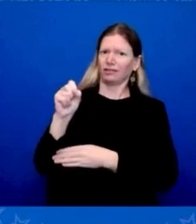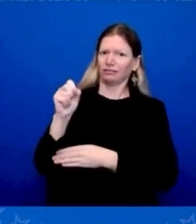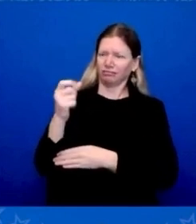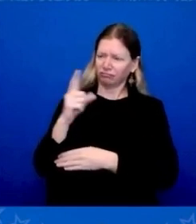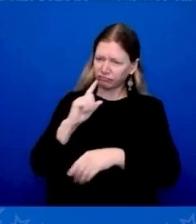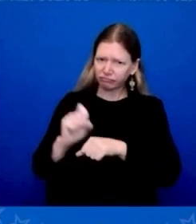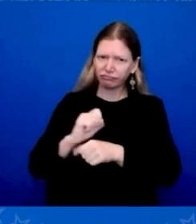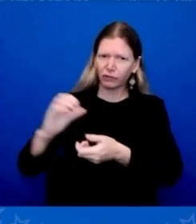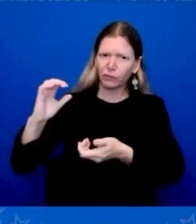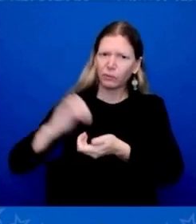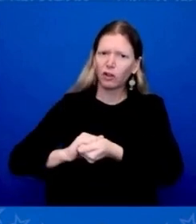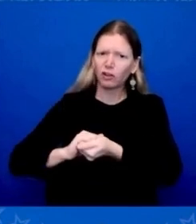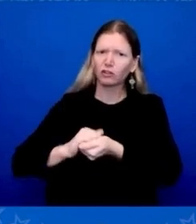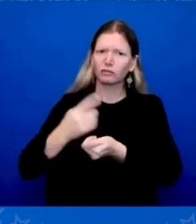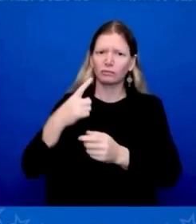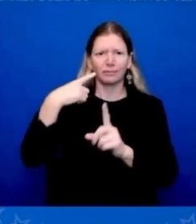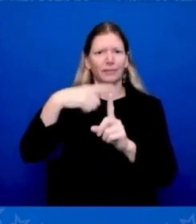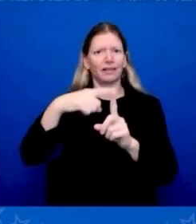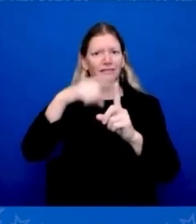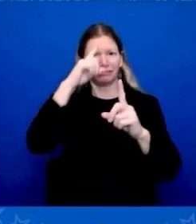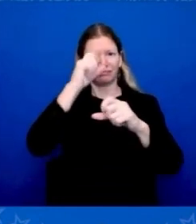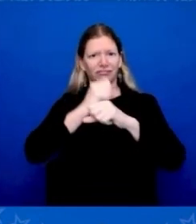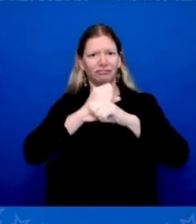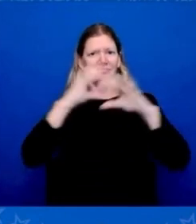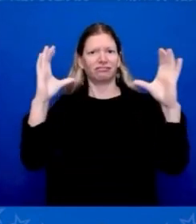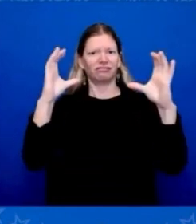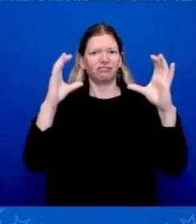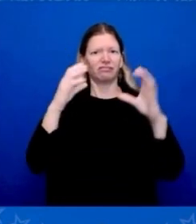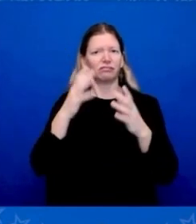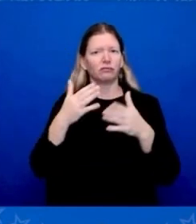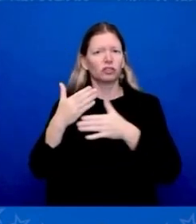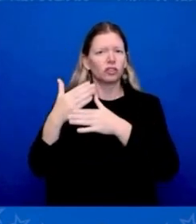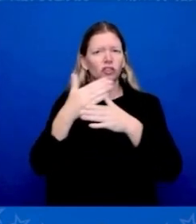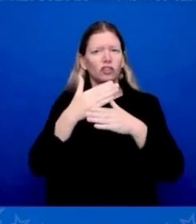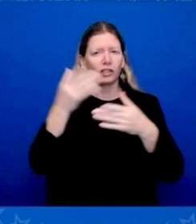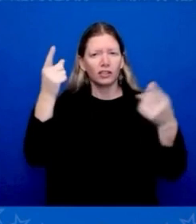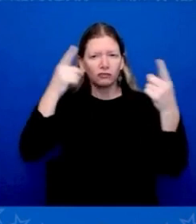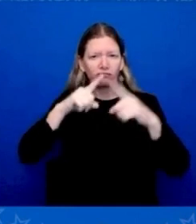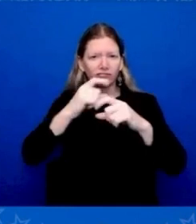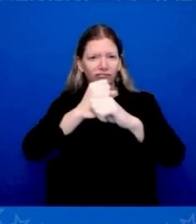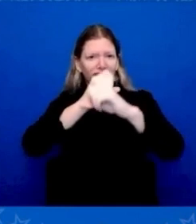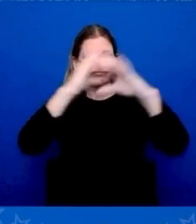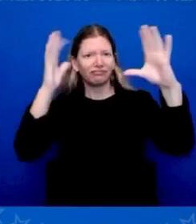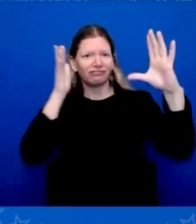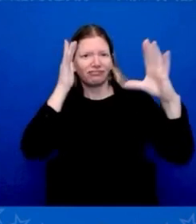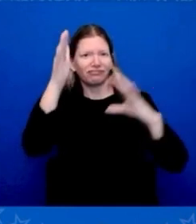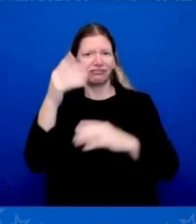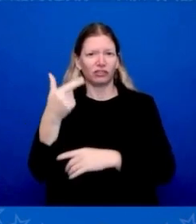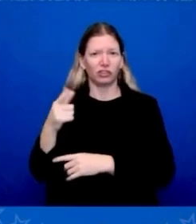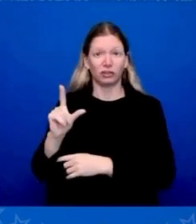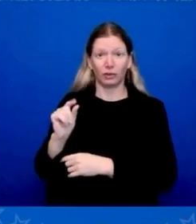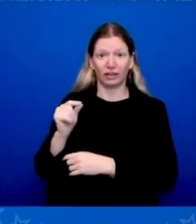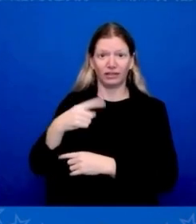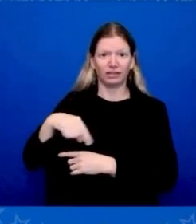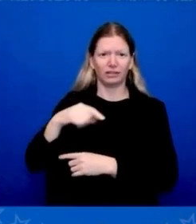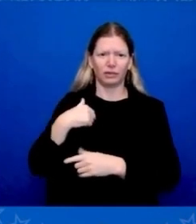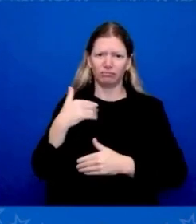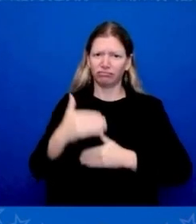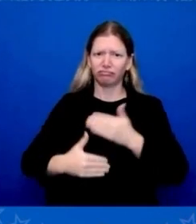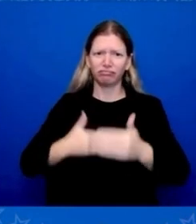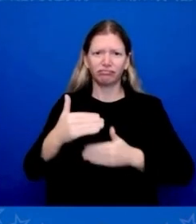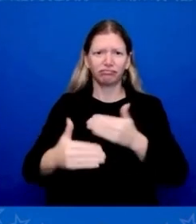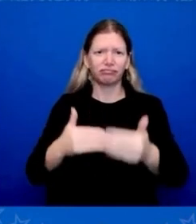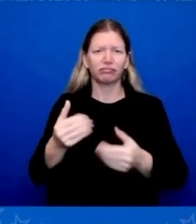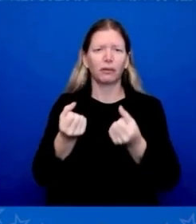G20, we made progress on issues like multilateral development, bank reform to get to those nations that are neither poor nor